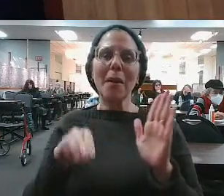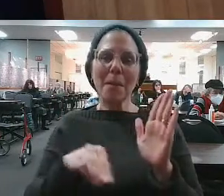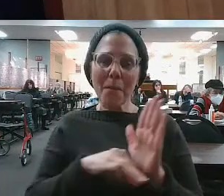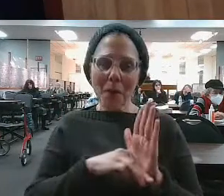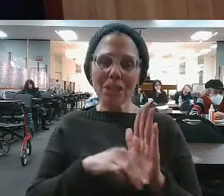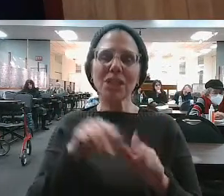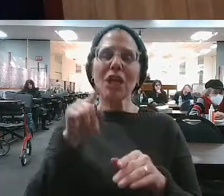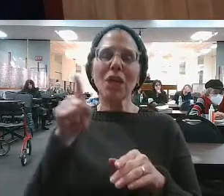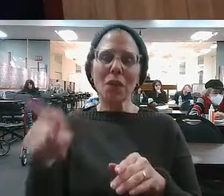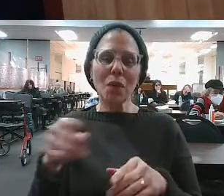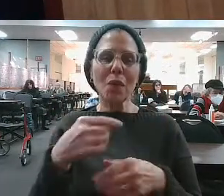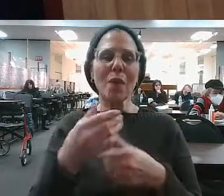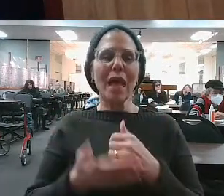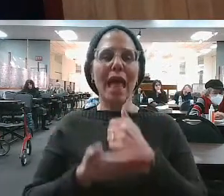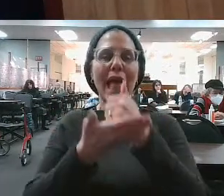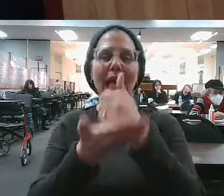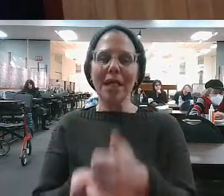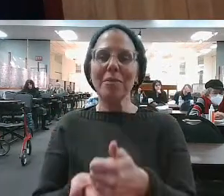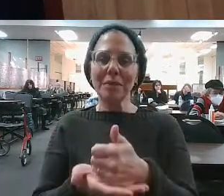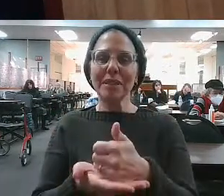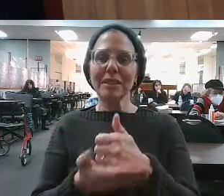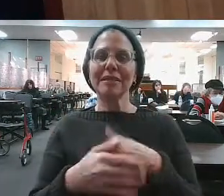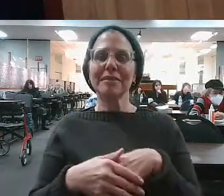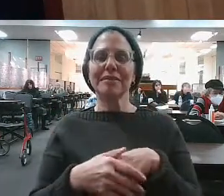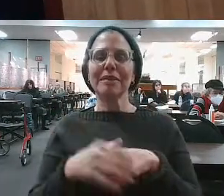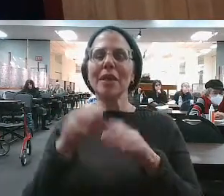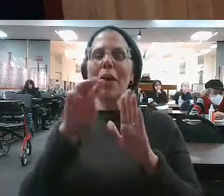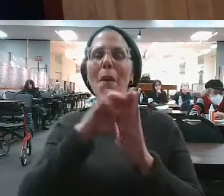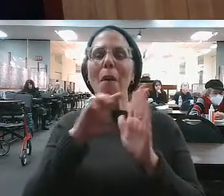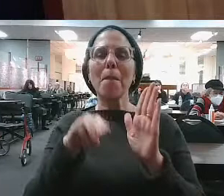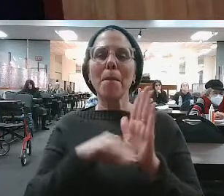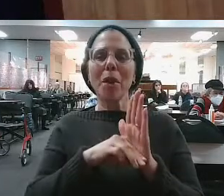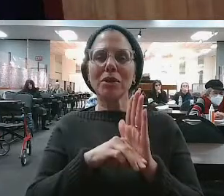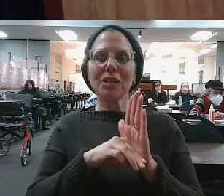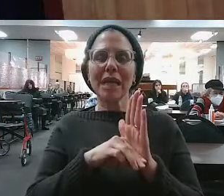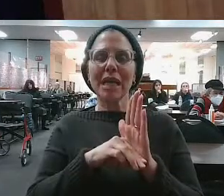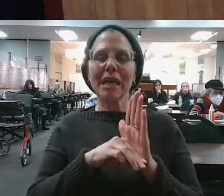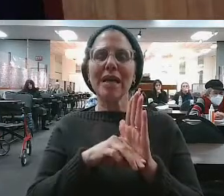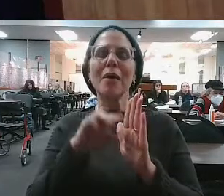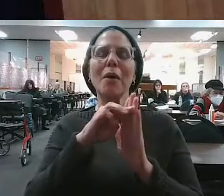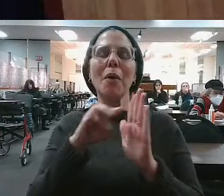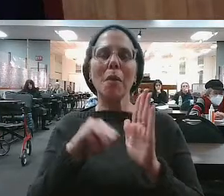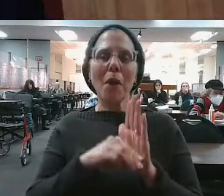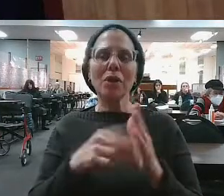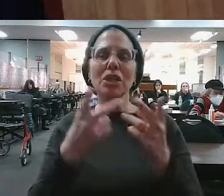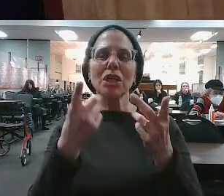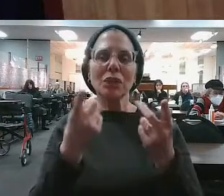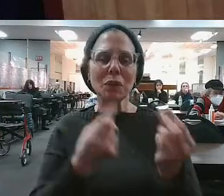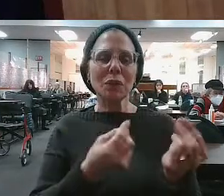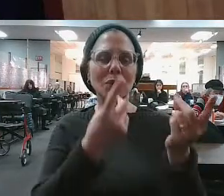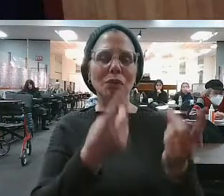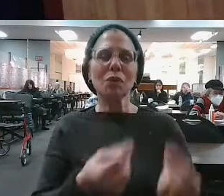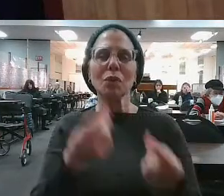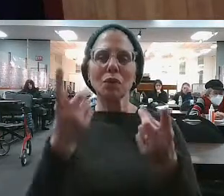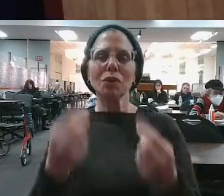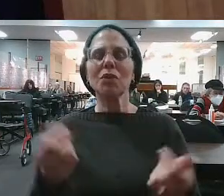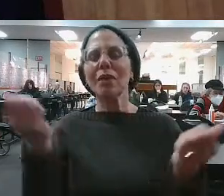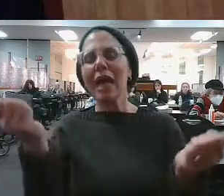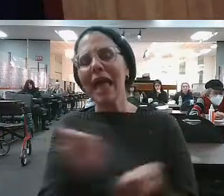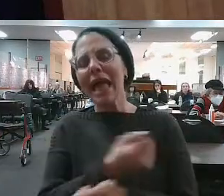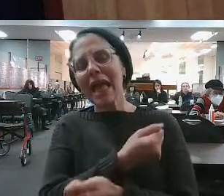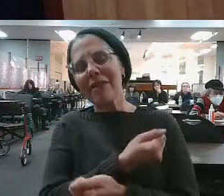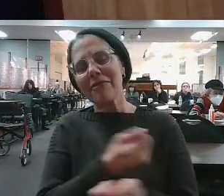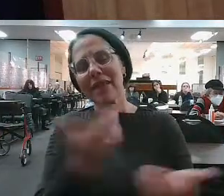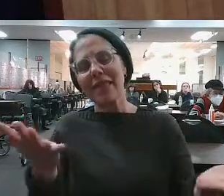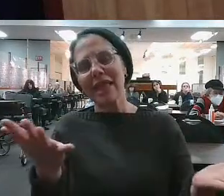induct them. So nothing happens, Moshe Rabbeinu, without you. The fundraising, you. The instructions